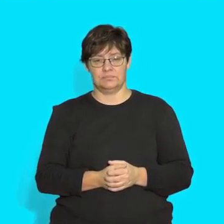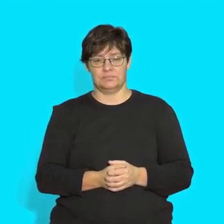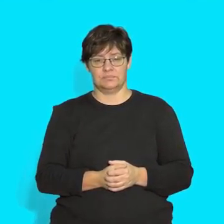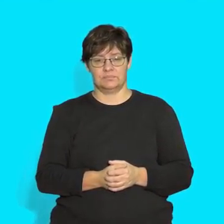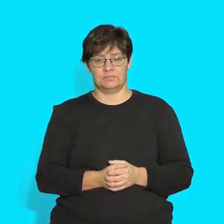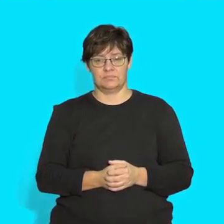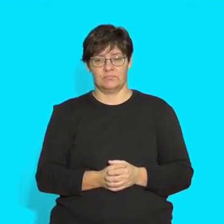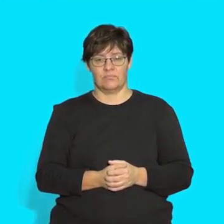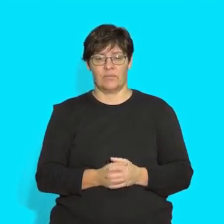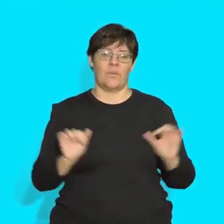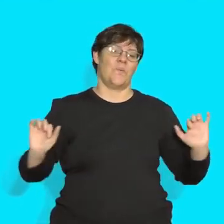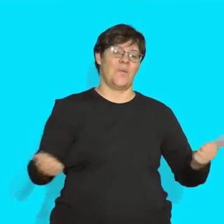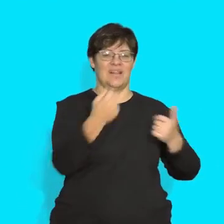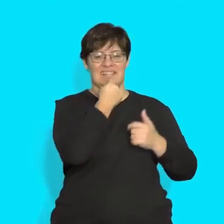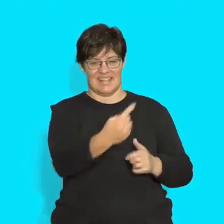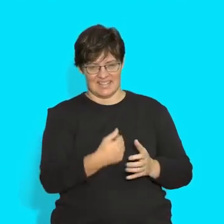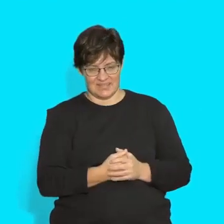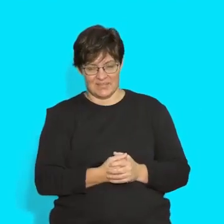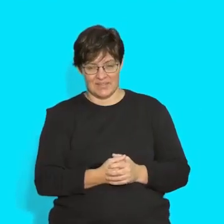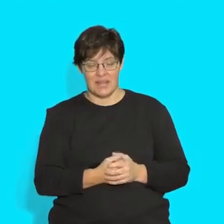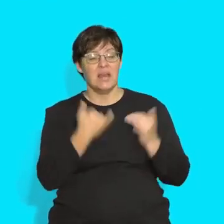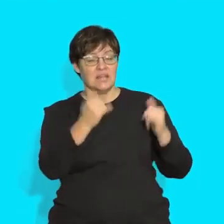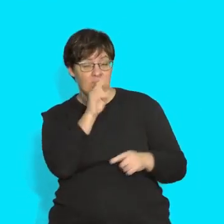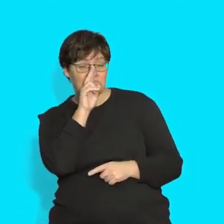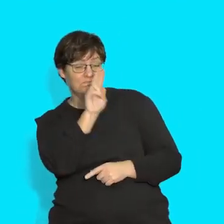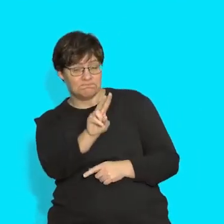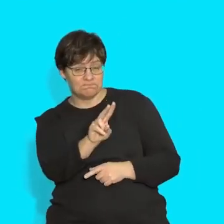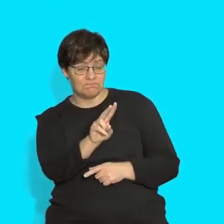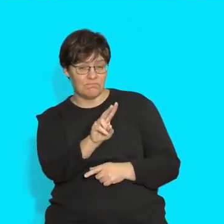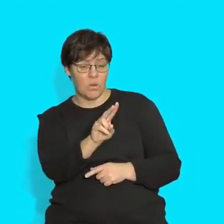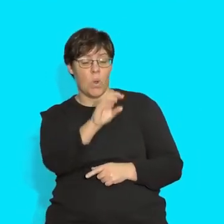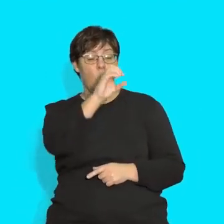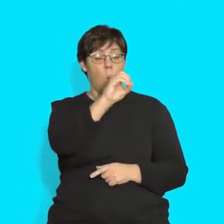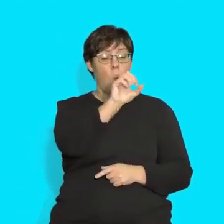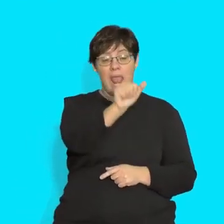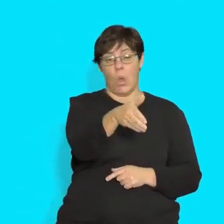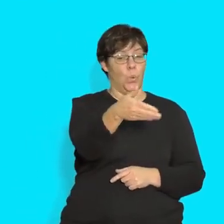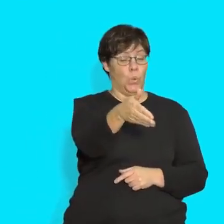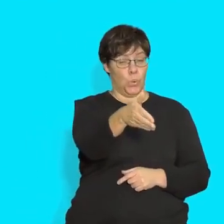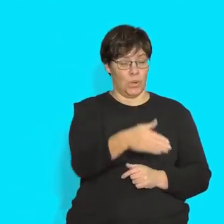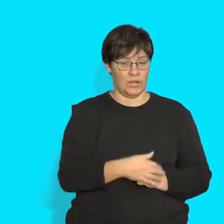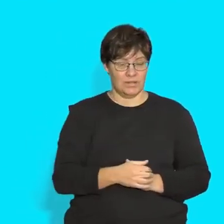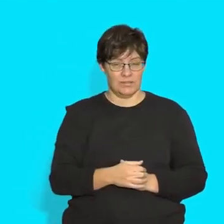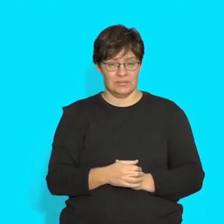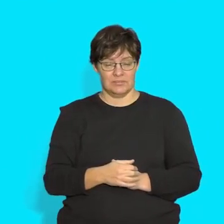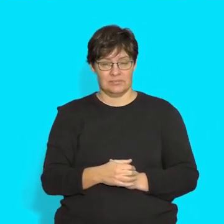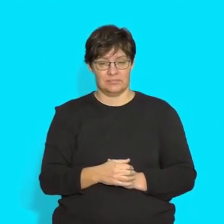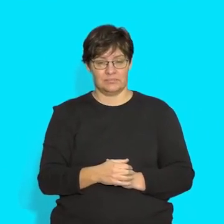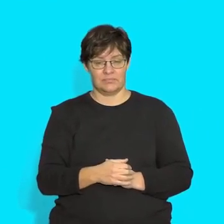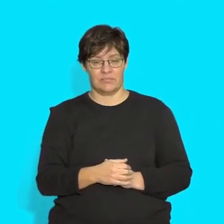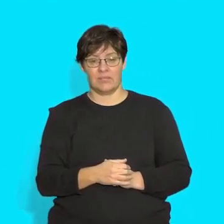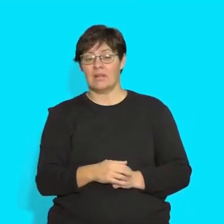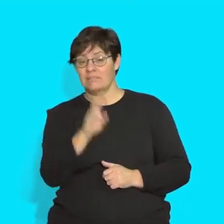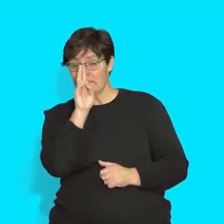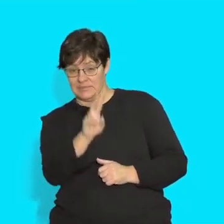Well said. Now, listen. the word without an OA sound. Ready? Listen.